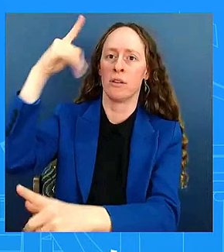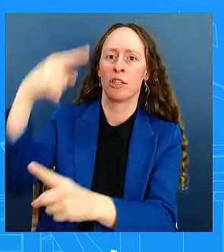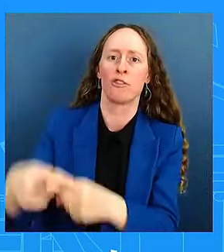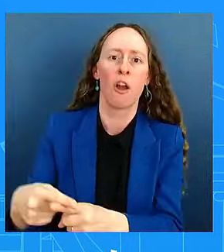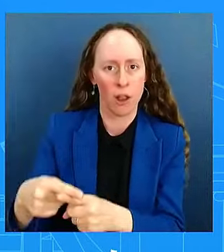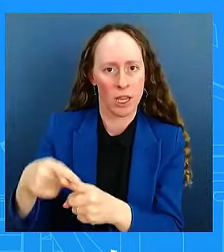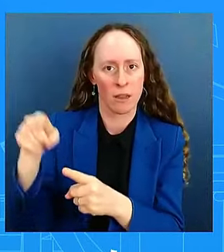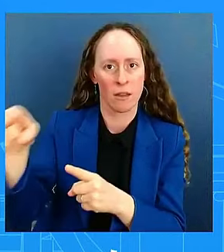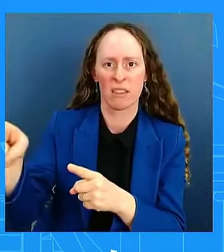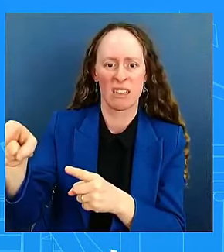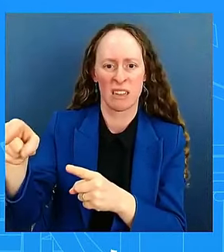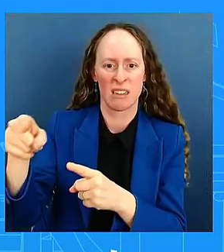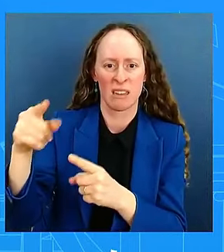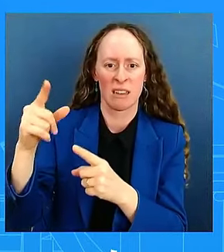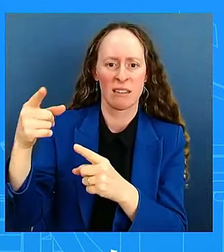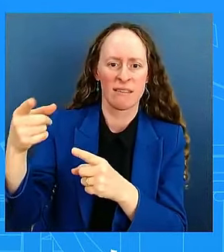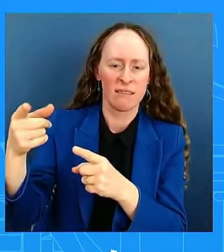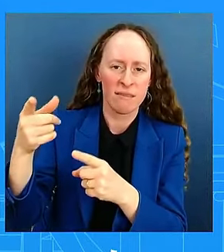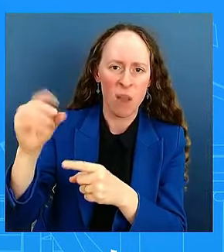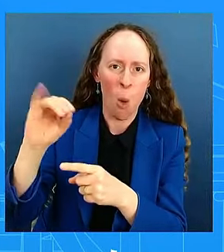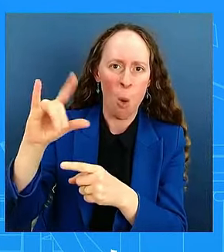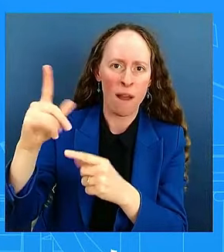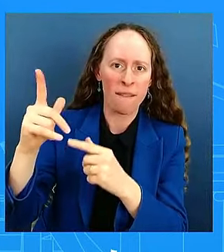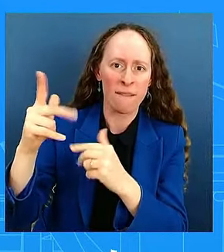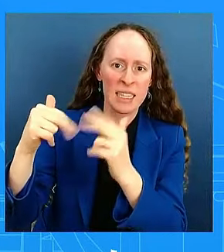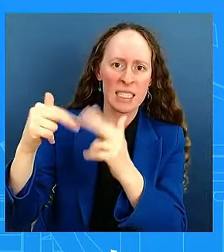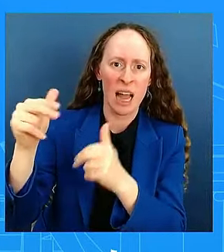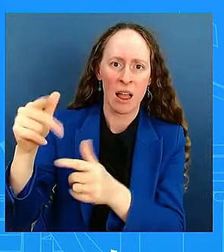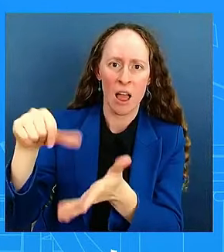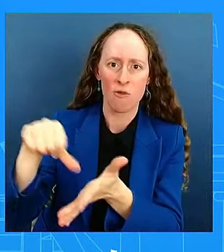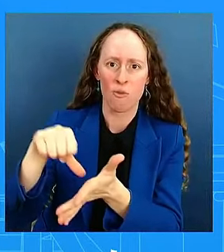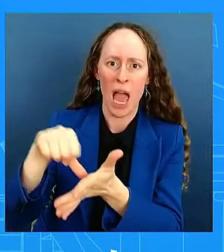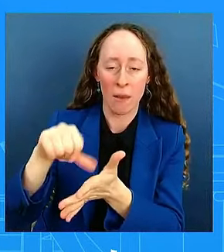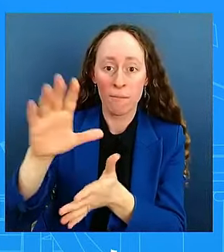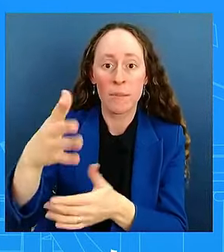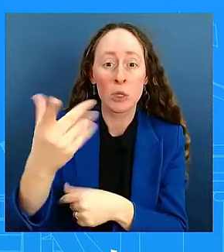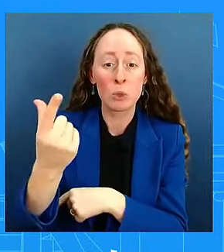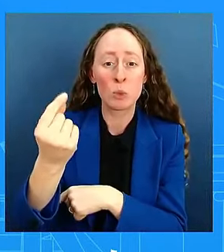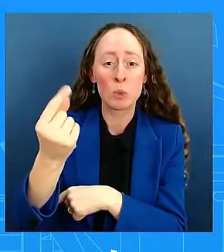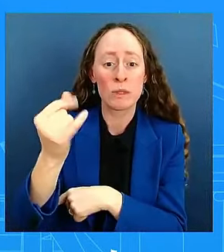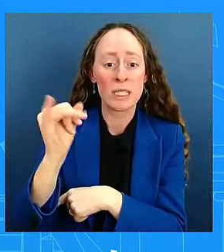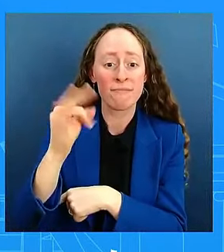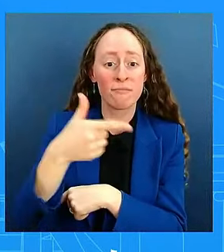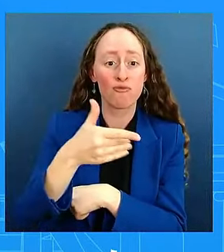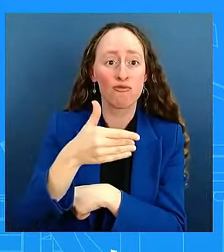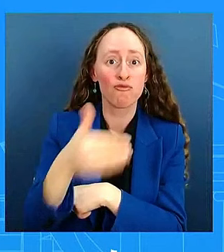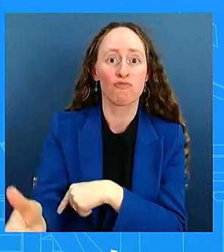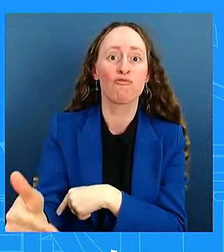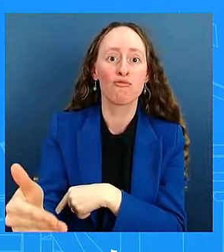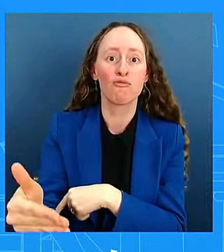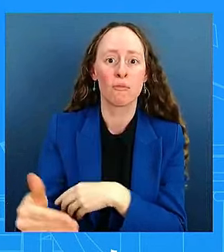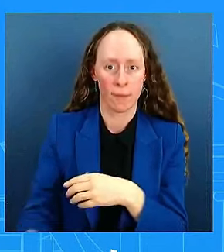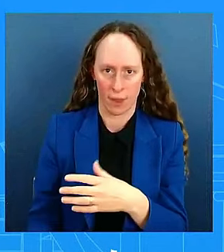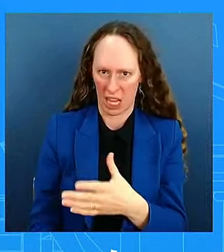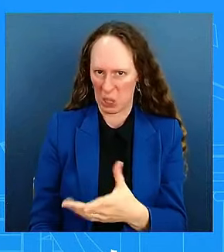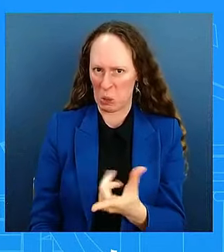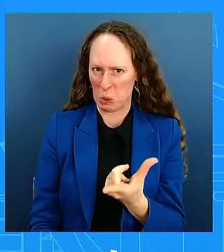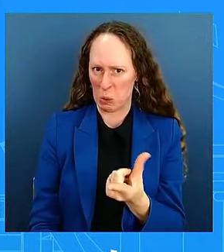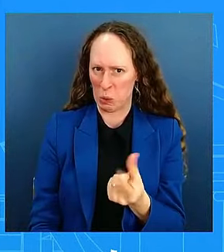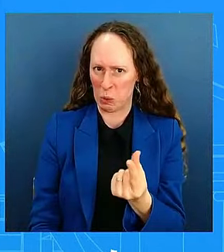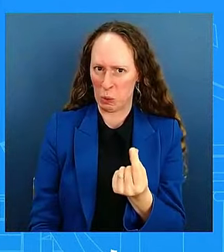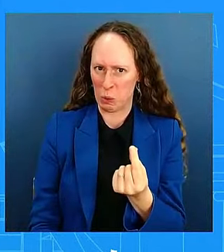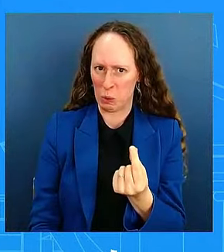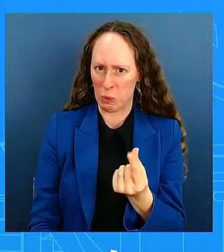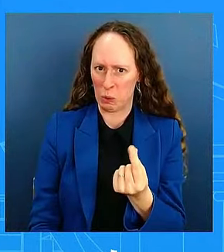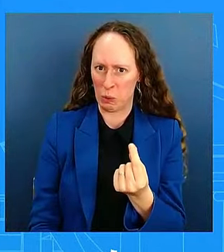is the administration preparing for an Iranian retaliation on the Strait of Hormuz that would disrupt, um, oil supply and disrupt,